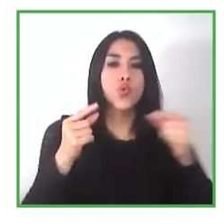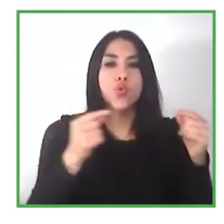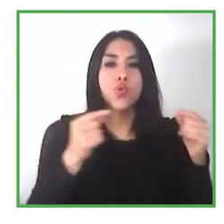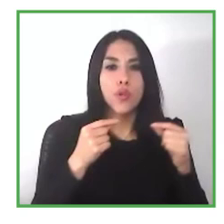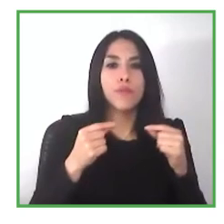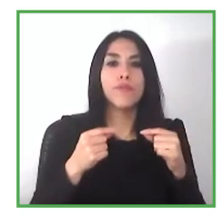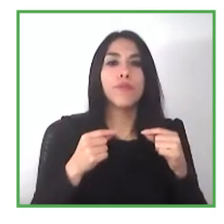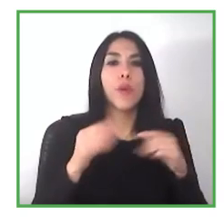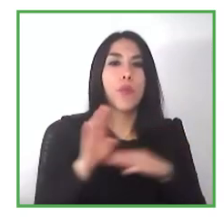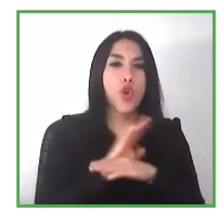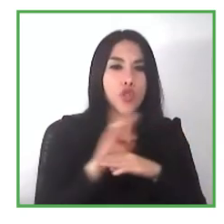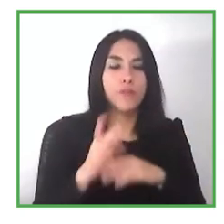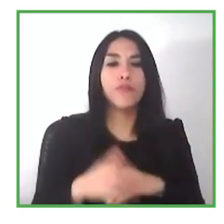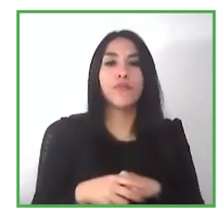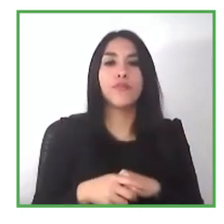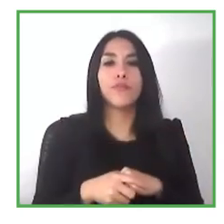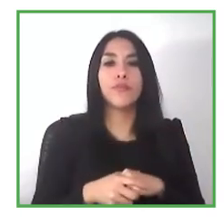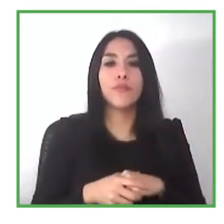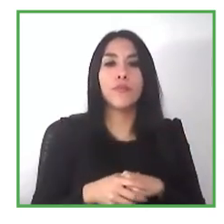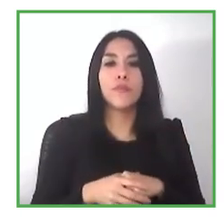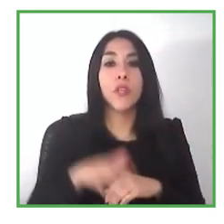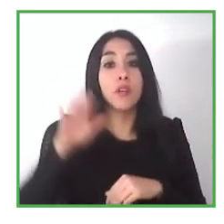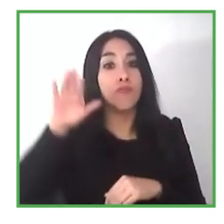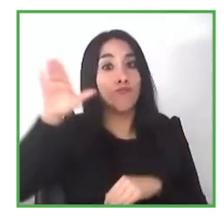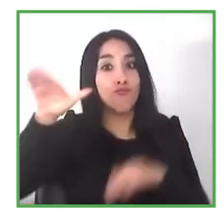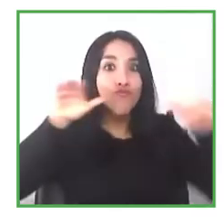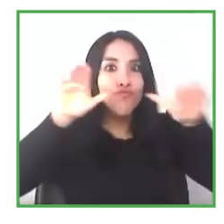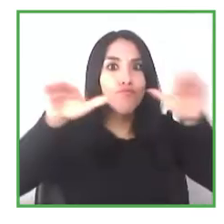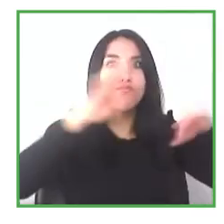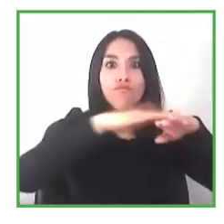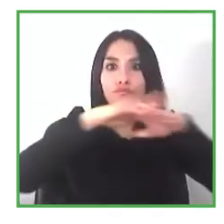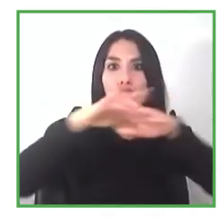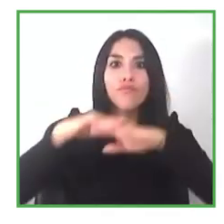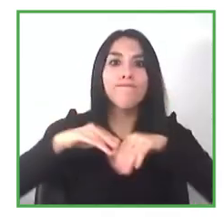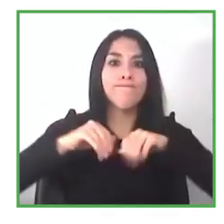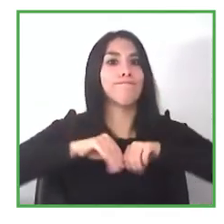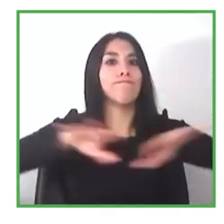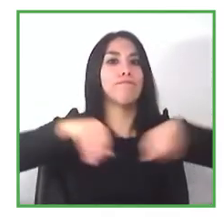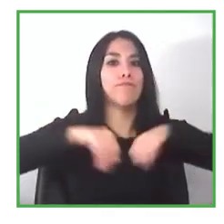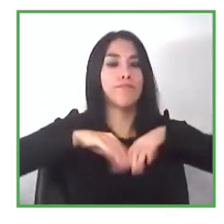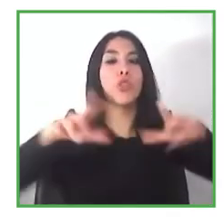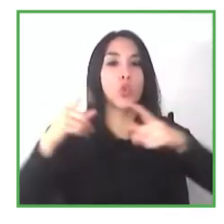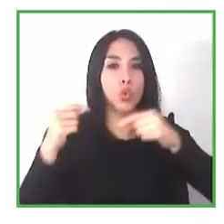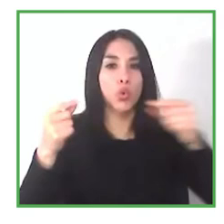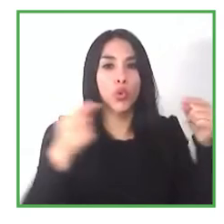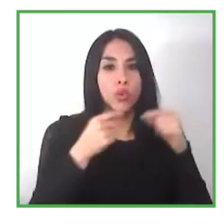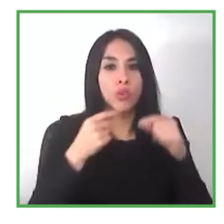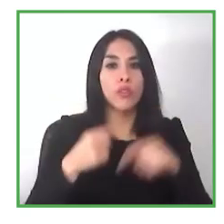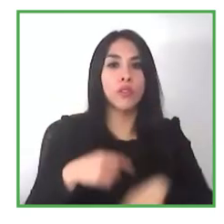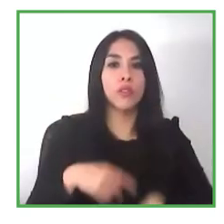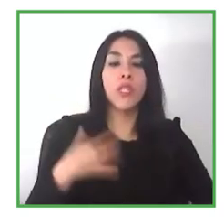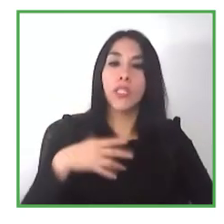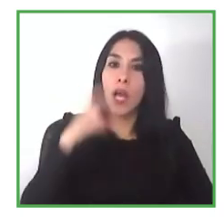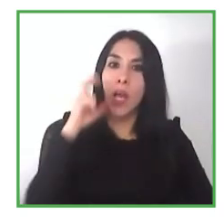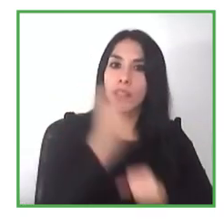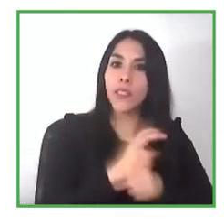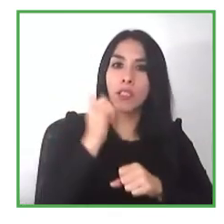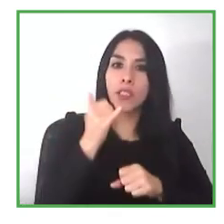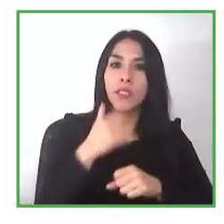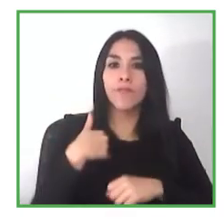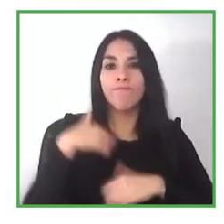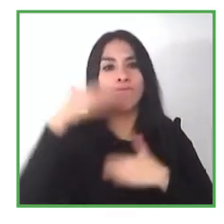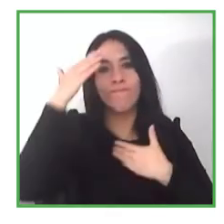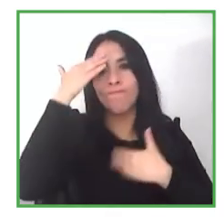you like to say something there and the church we learn to be open-minded because we are